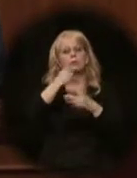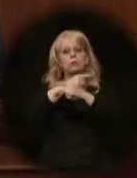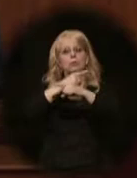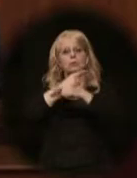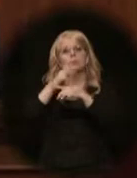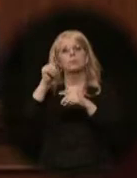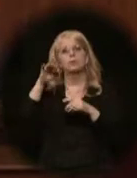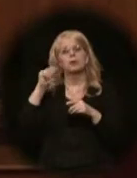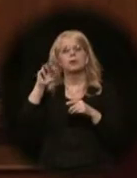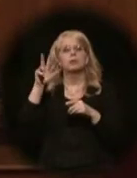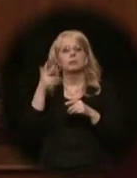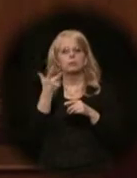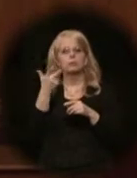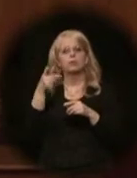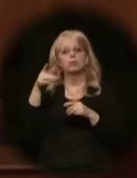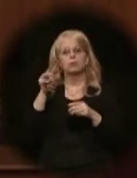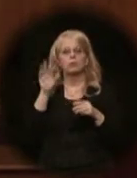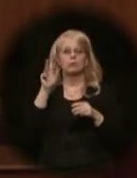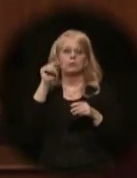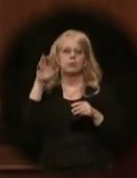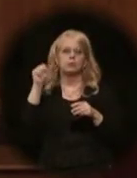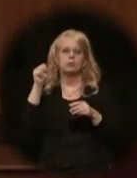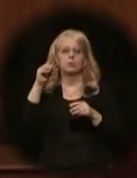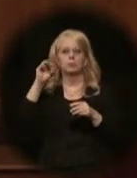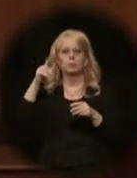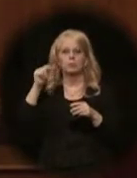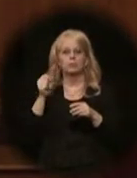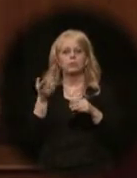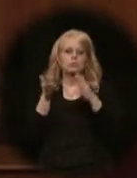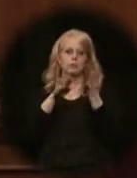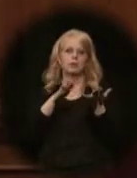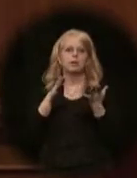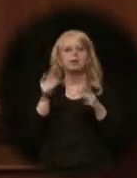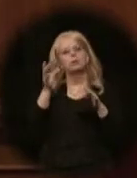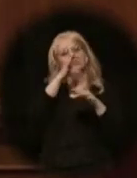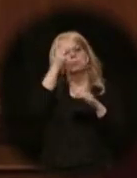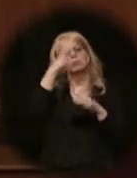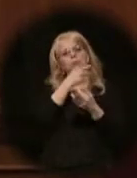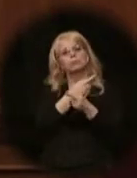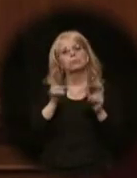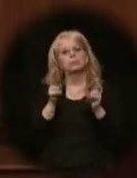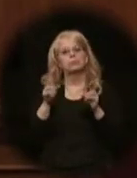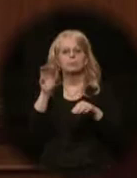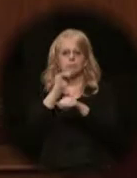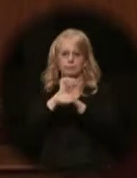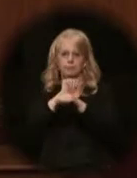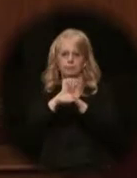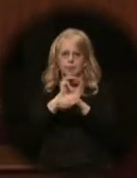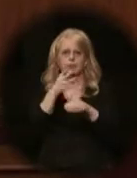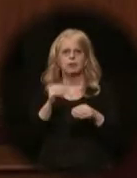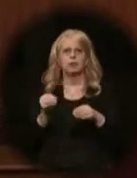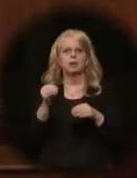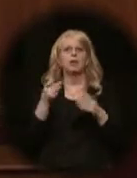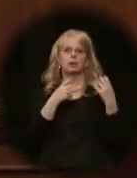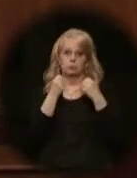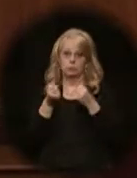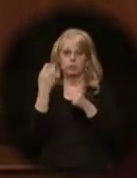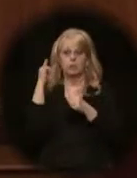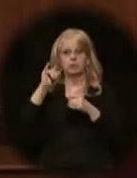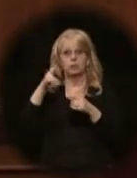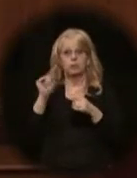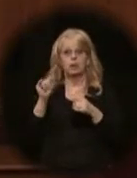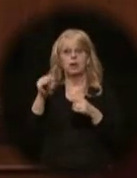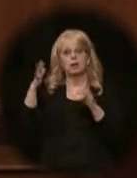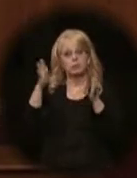3rd Class Travis Obendorf, who we lost following a search and rescue mission. We saw that courage last July when a small